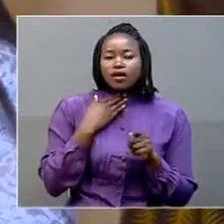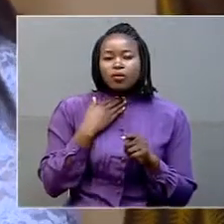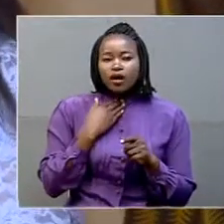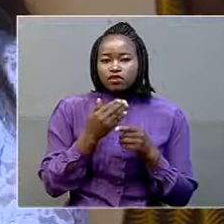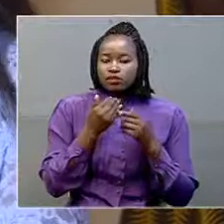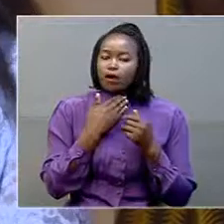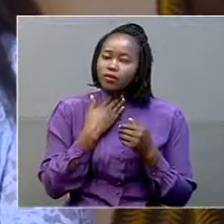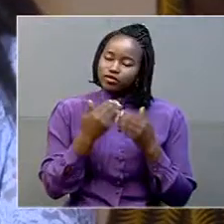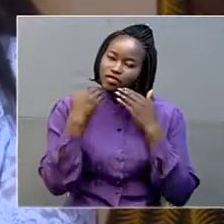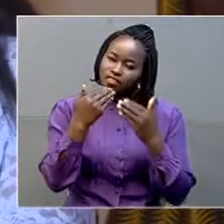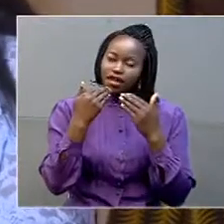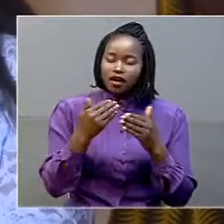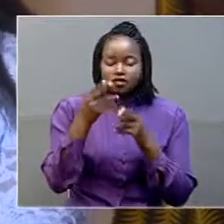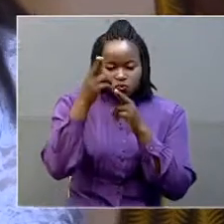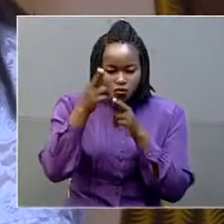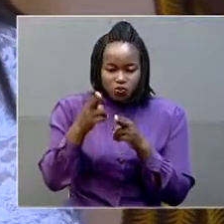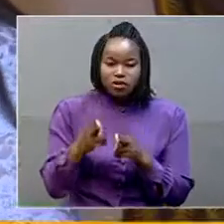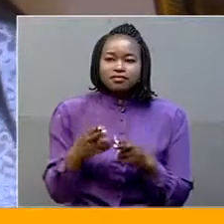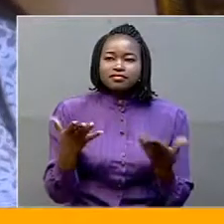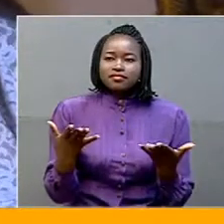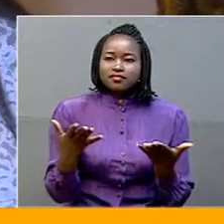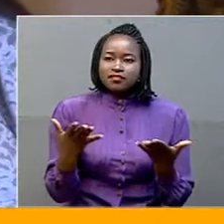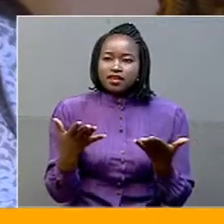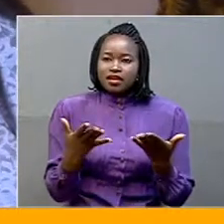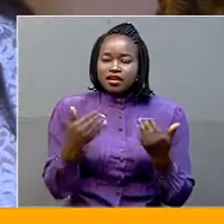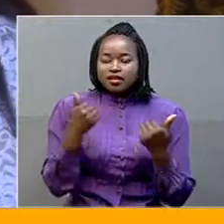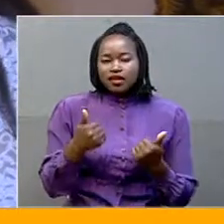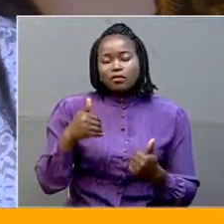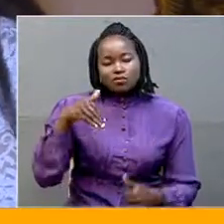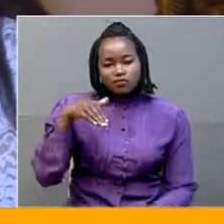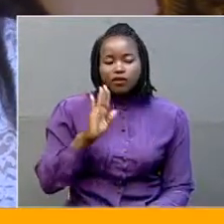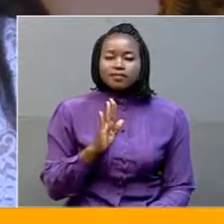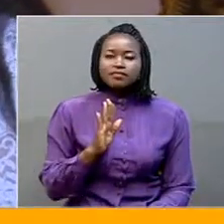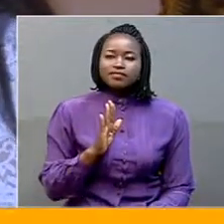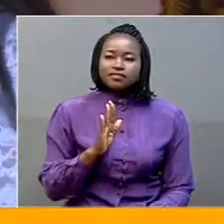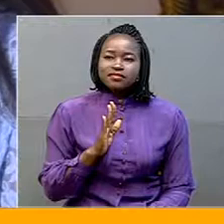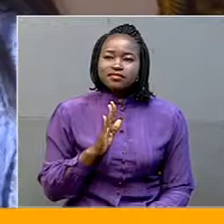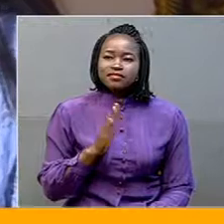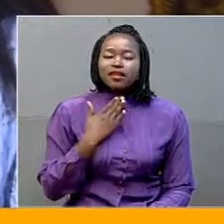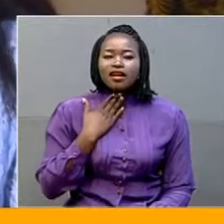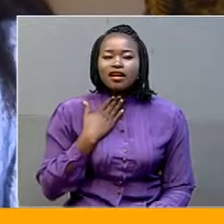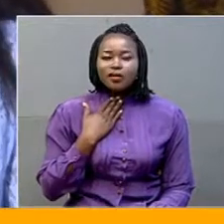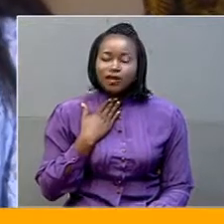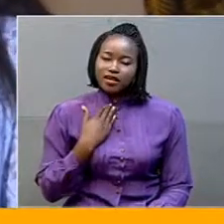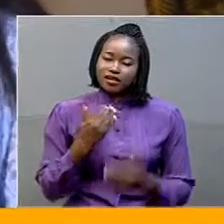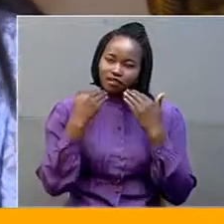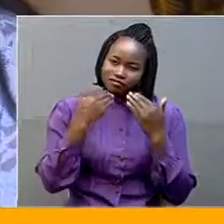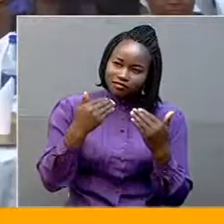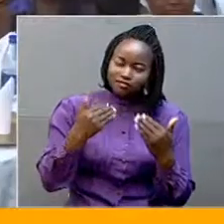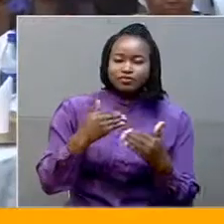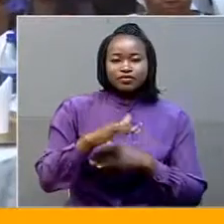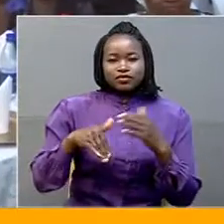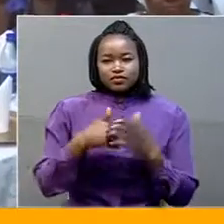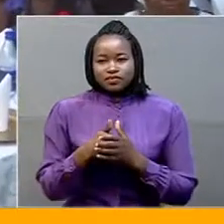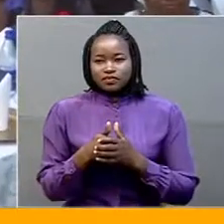country on the global side. So I'm particularly delighted to inform you today and to all our experts. That not